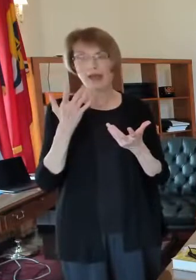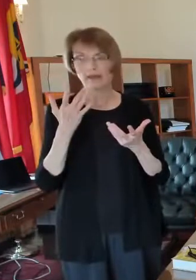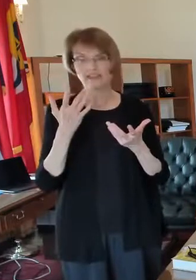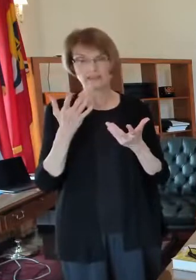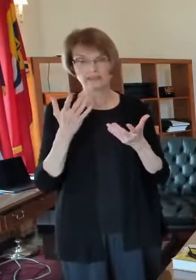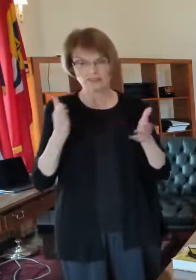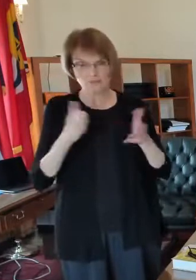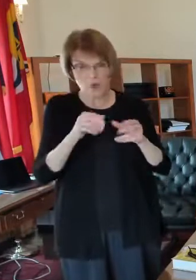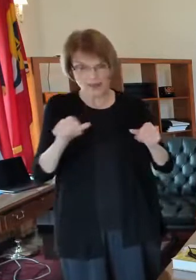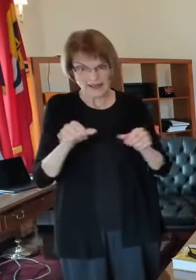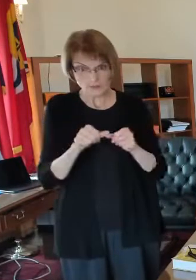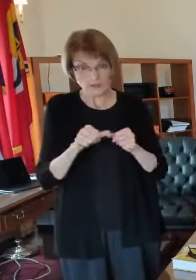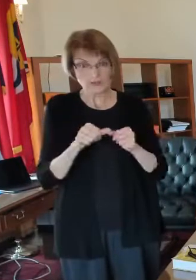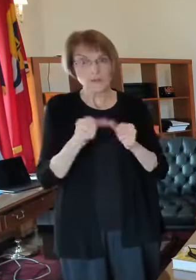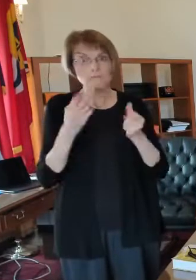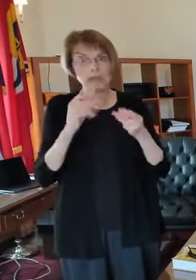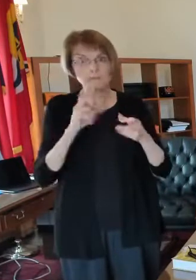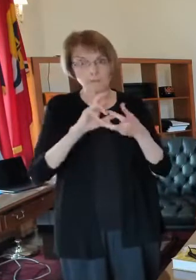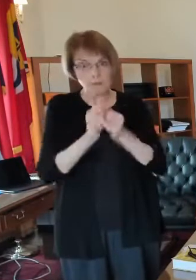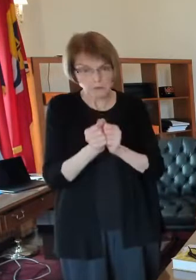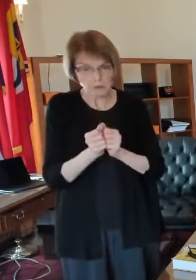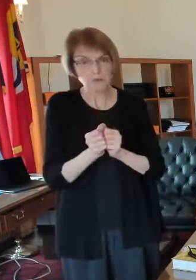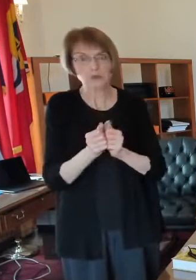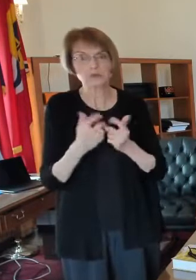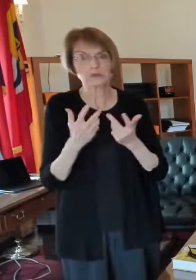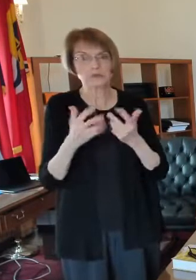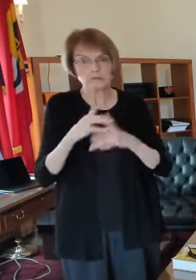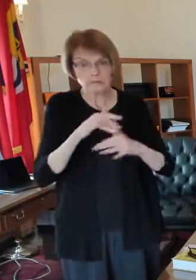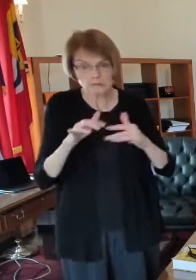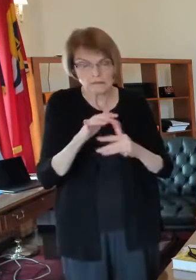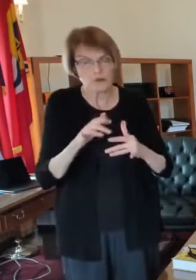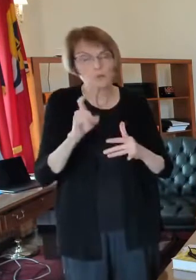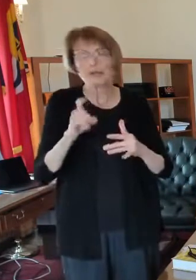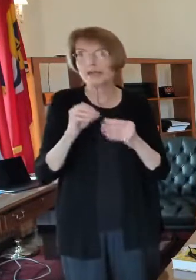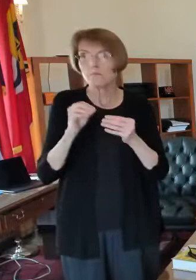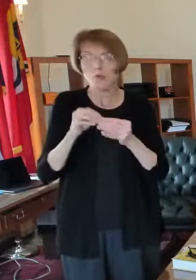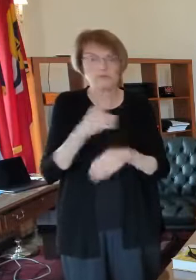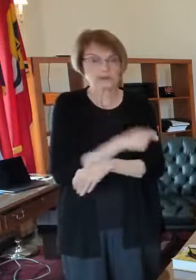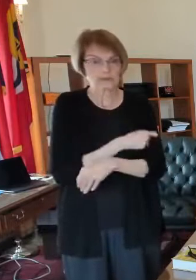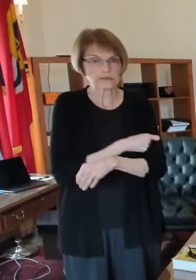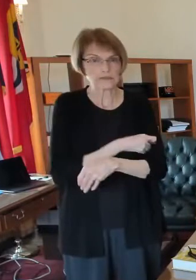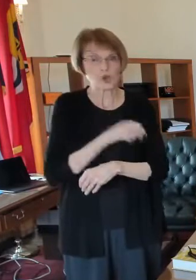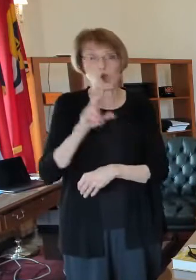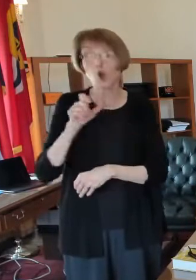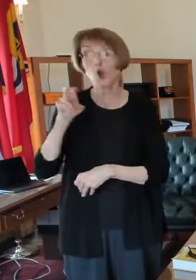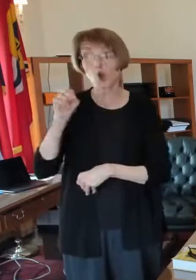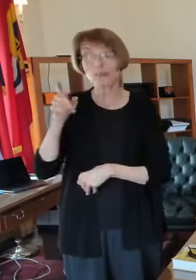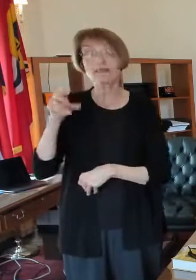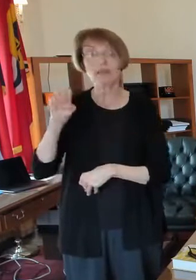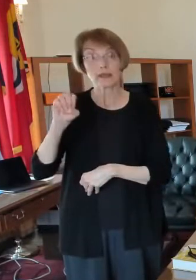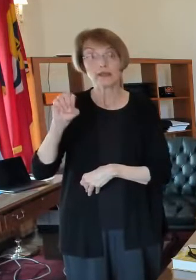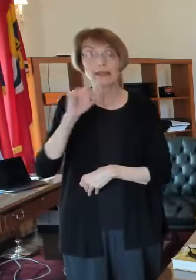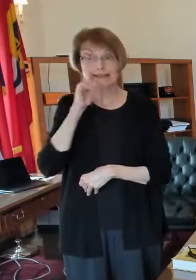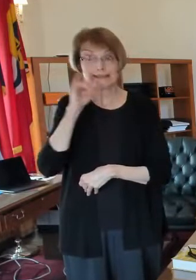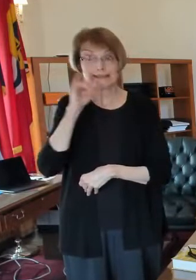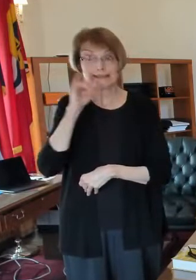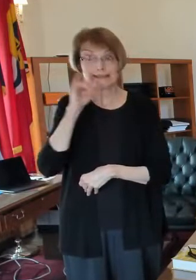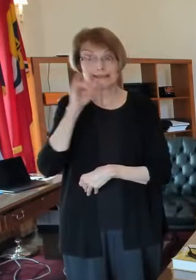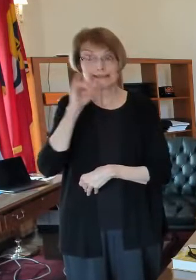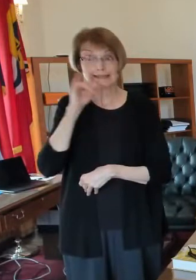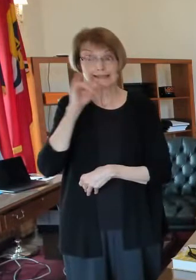populated area and we just have to continue to to get more uh the urban league's doing some vaccinations yesterday there